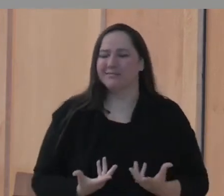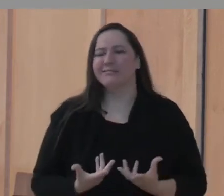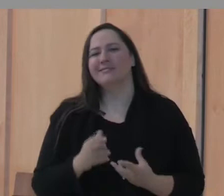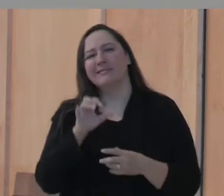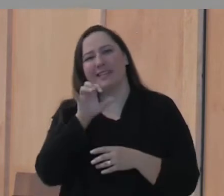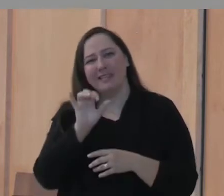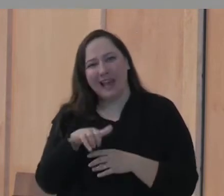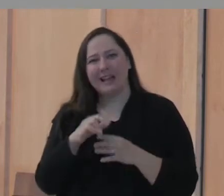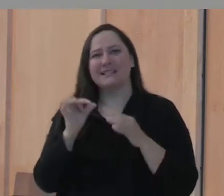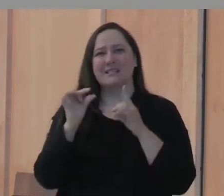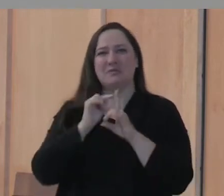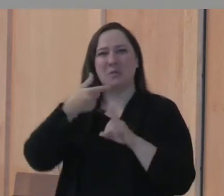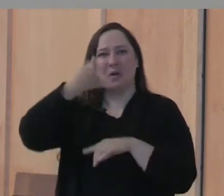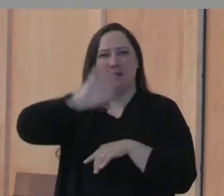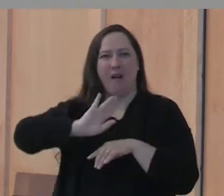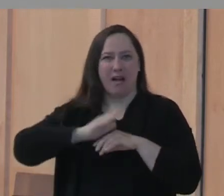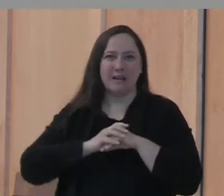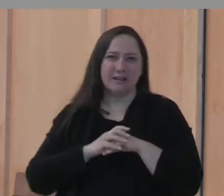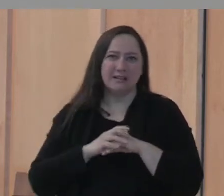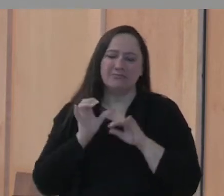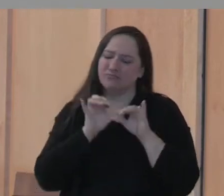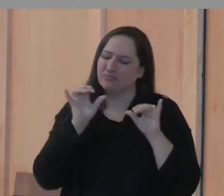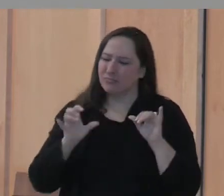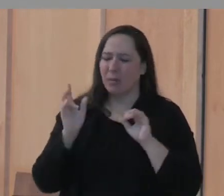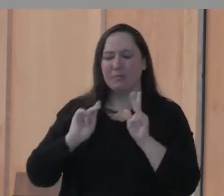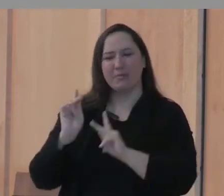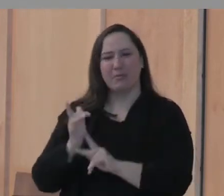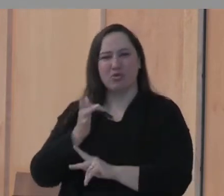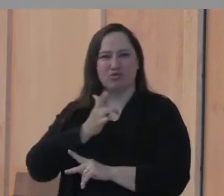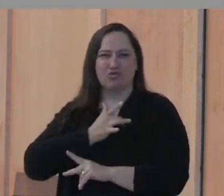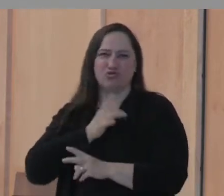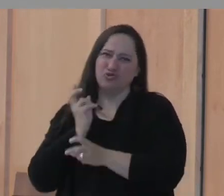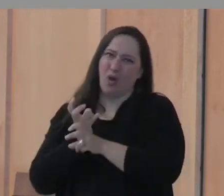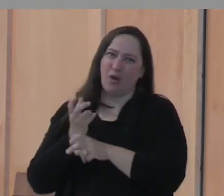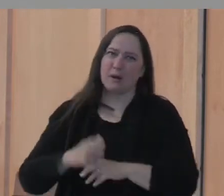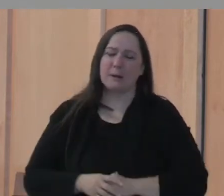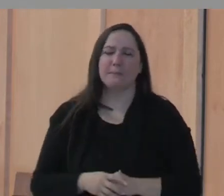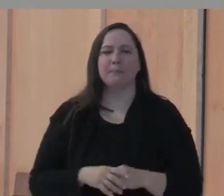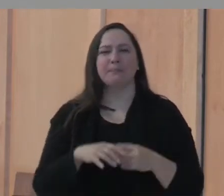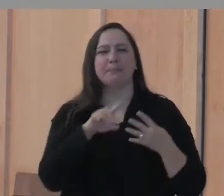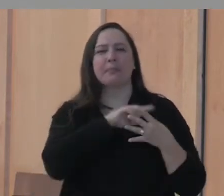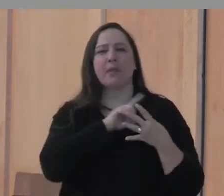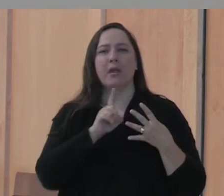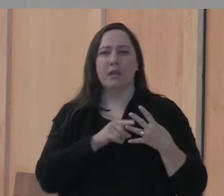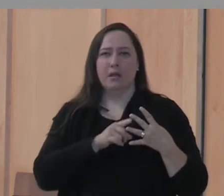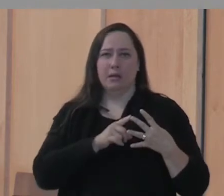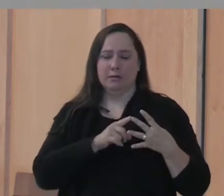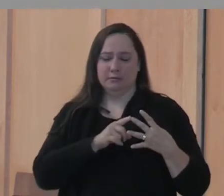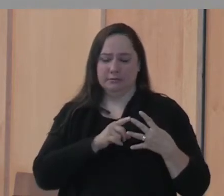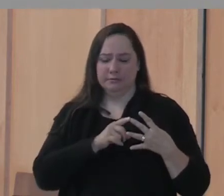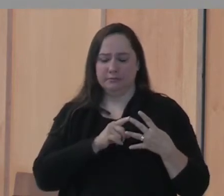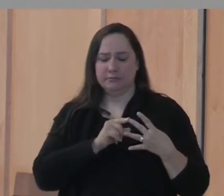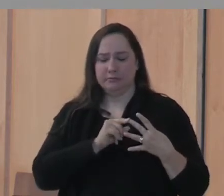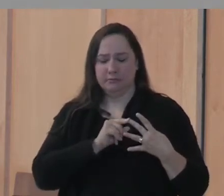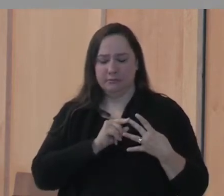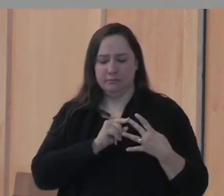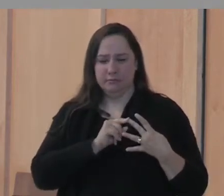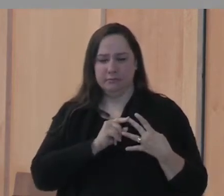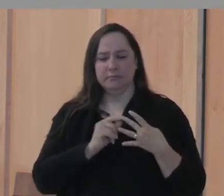That's the way the word of God, Jesus says, in people whose hearts are hard. Second kind is this. Soil number two.